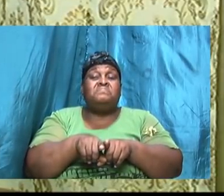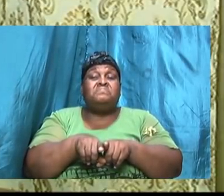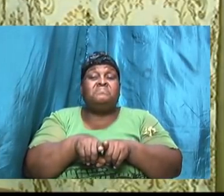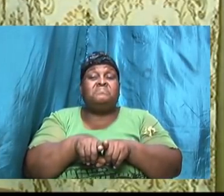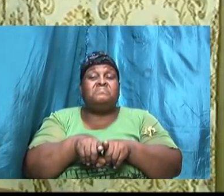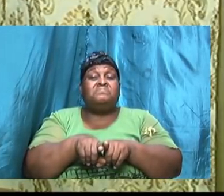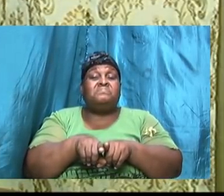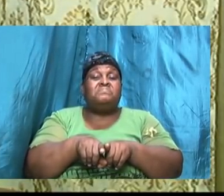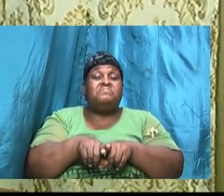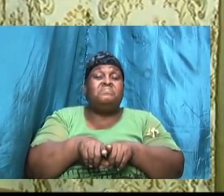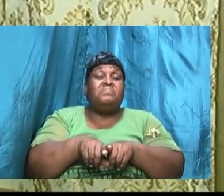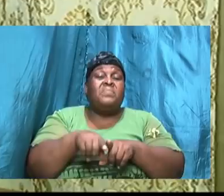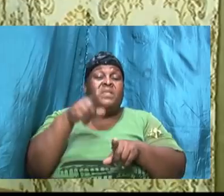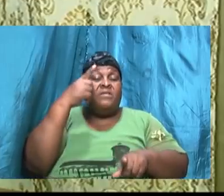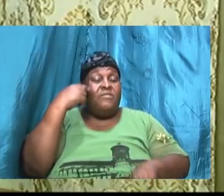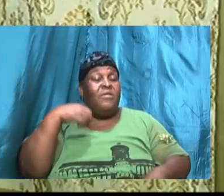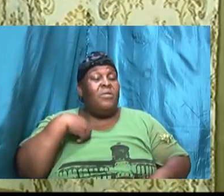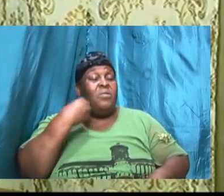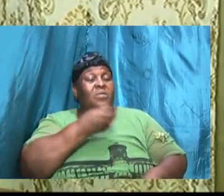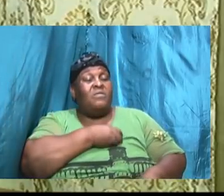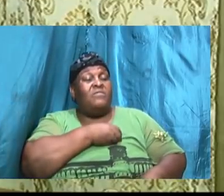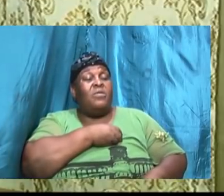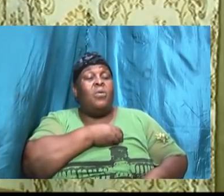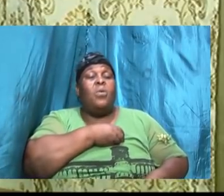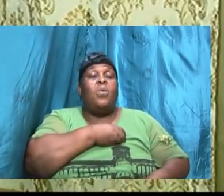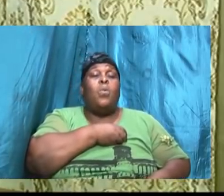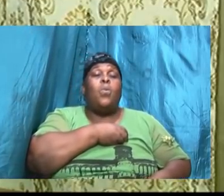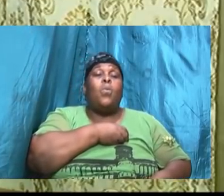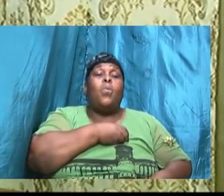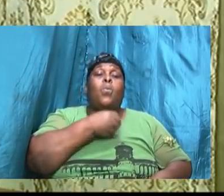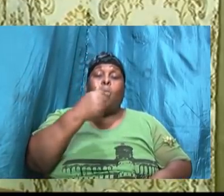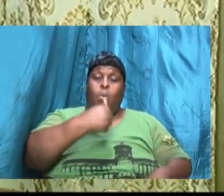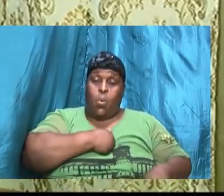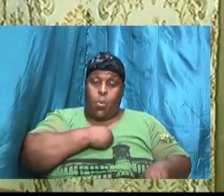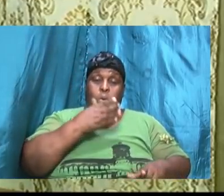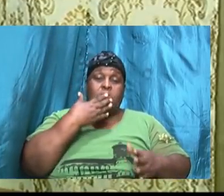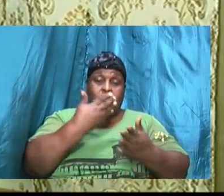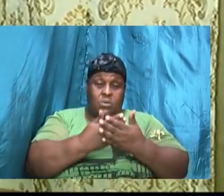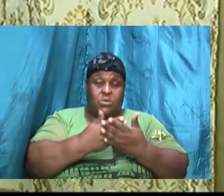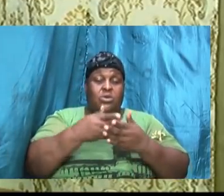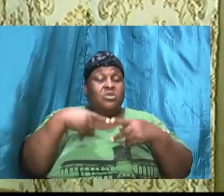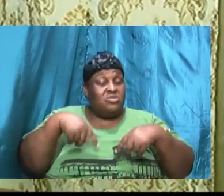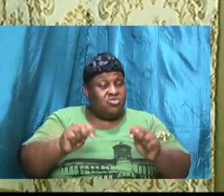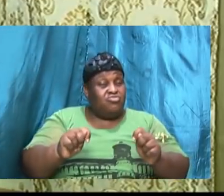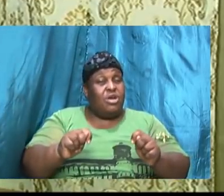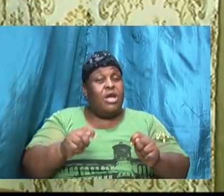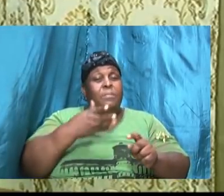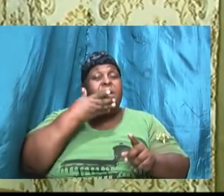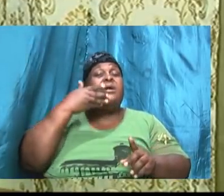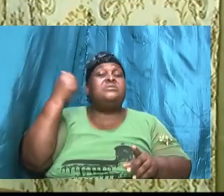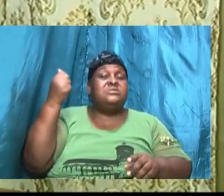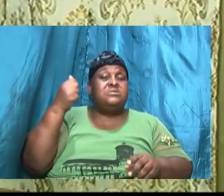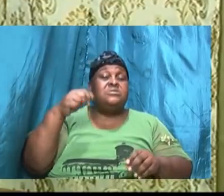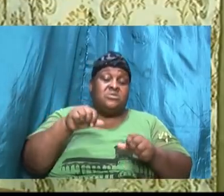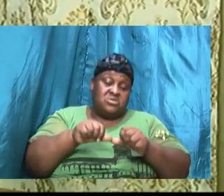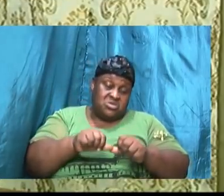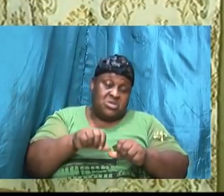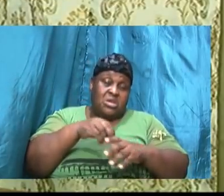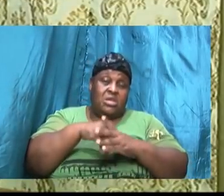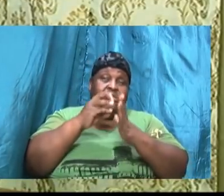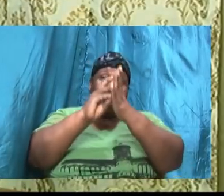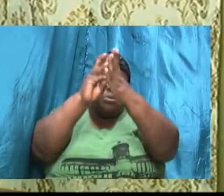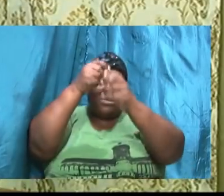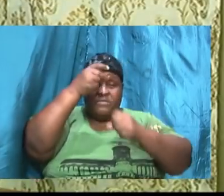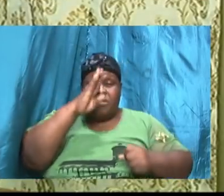and it is for our one benefit that we try our endeavor best to abide in the will of